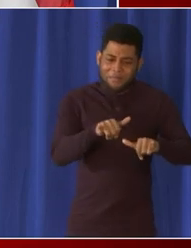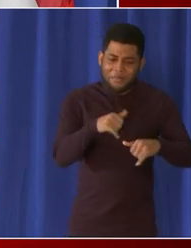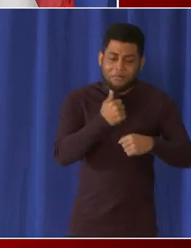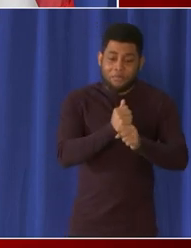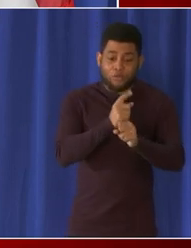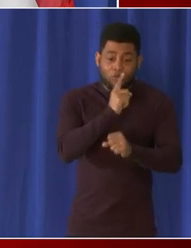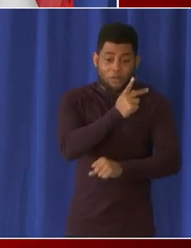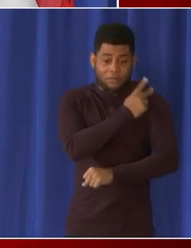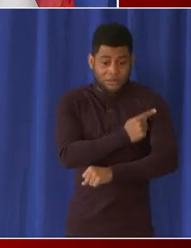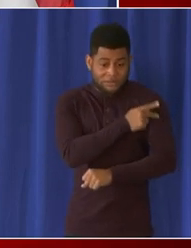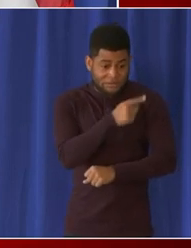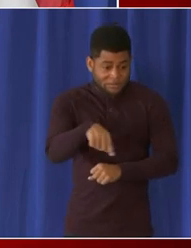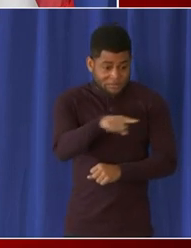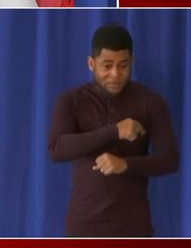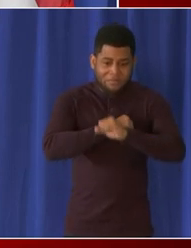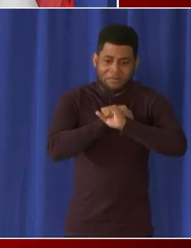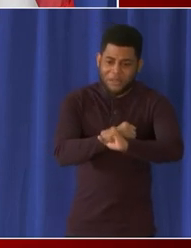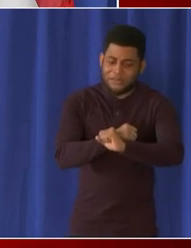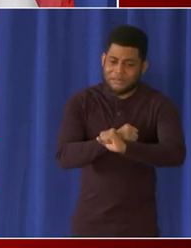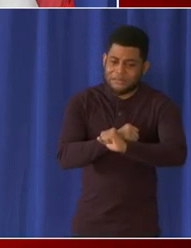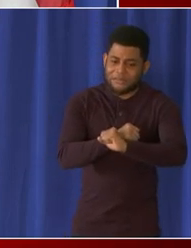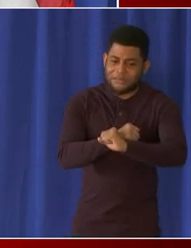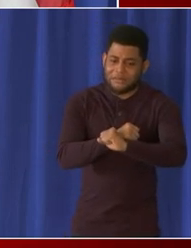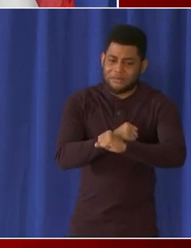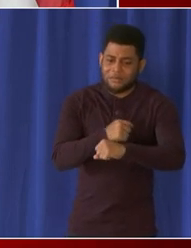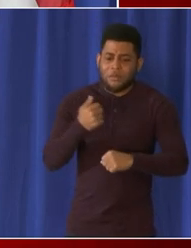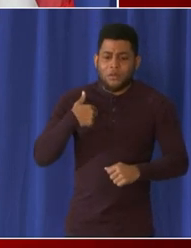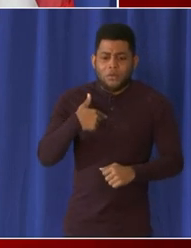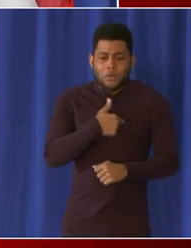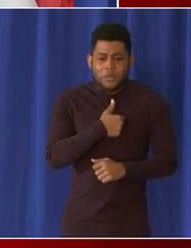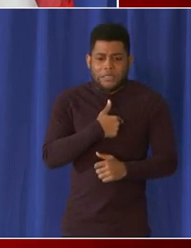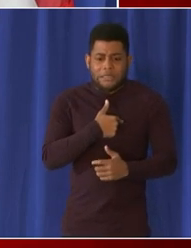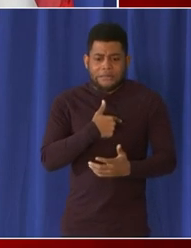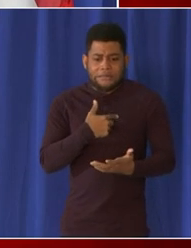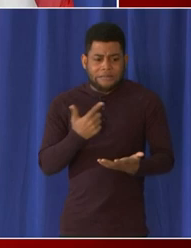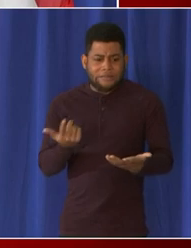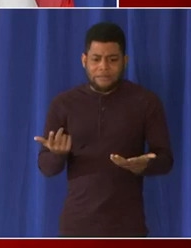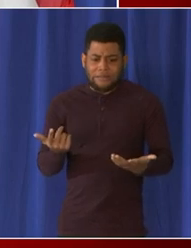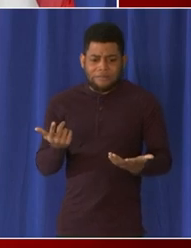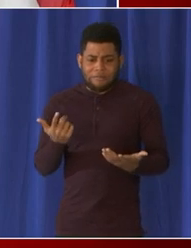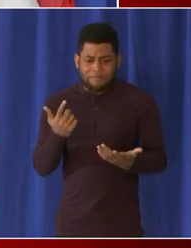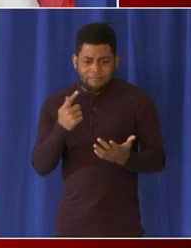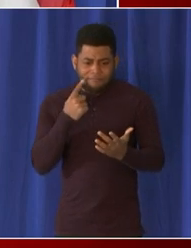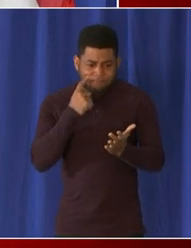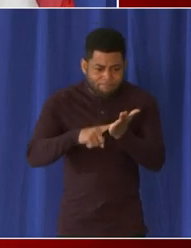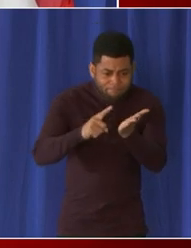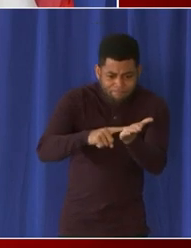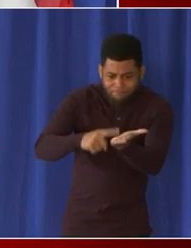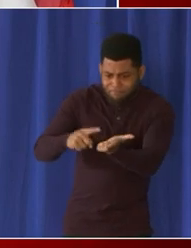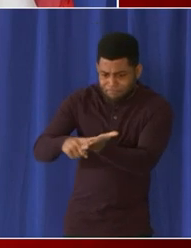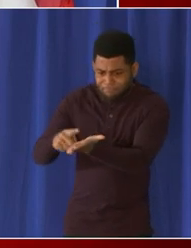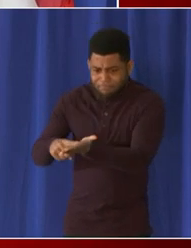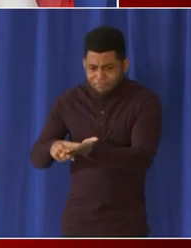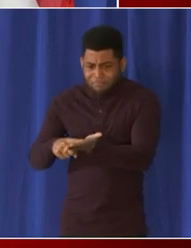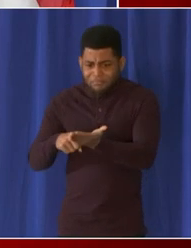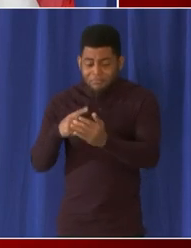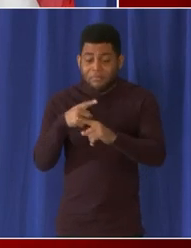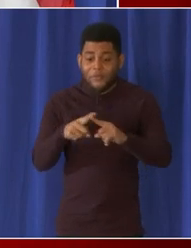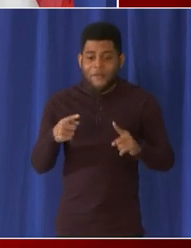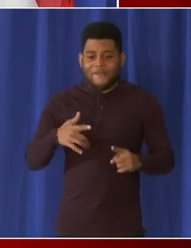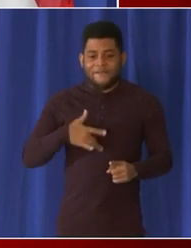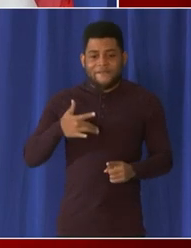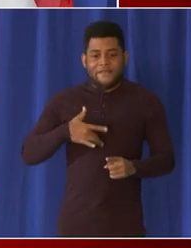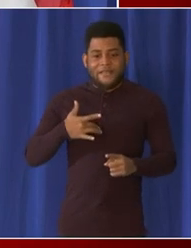um patients have protection so um we are looking very closely at that it is very likely that there's some administrative